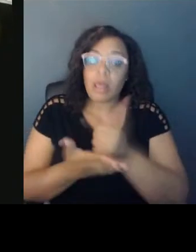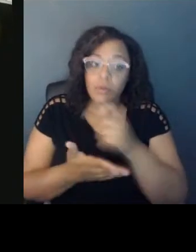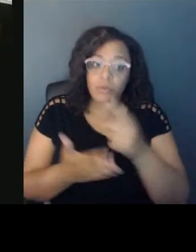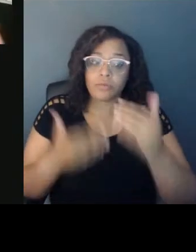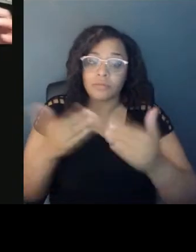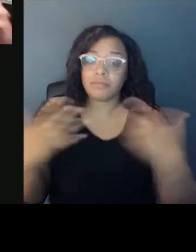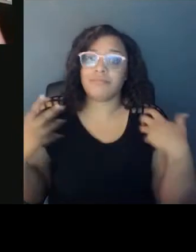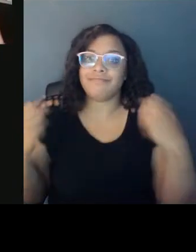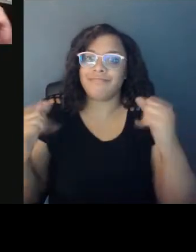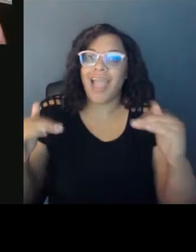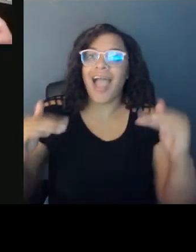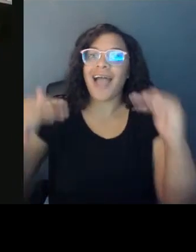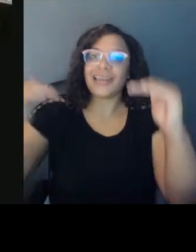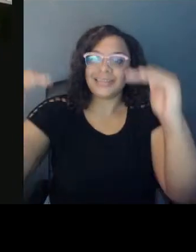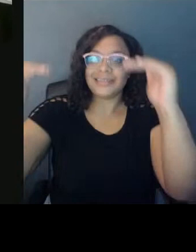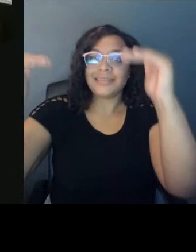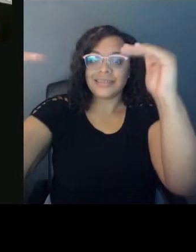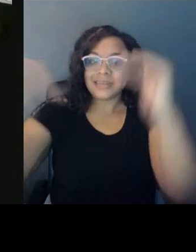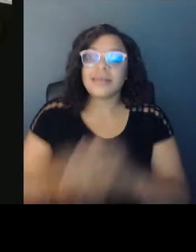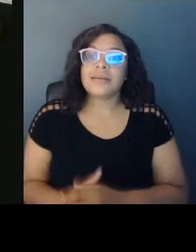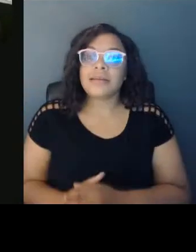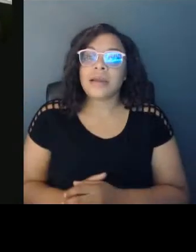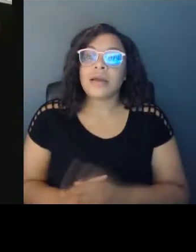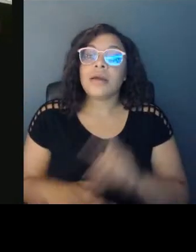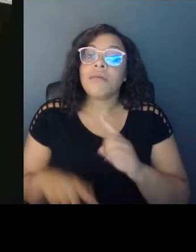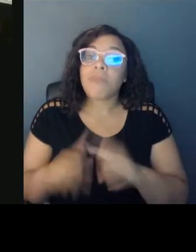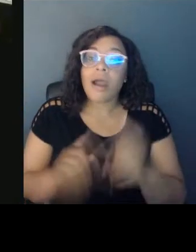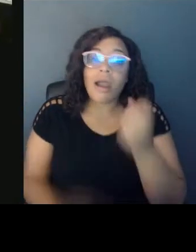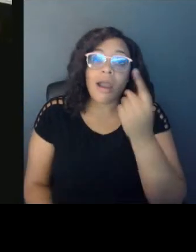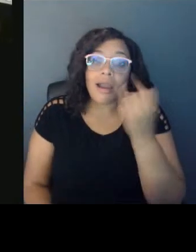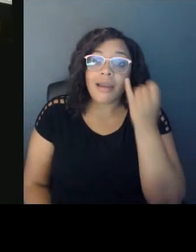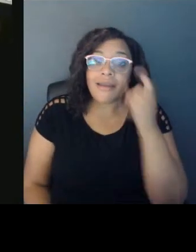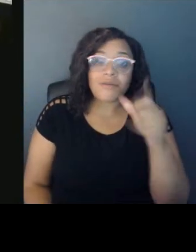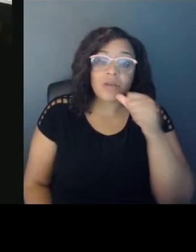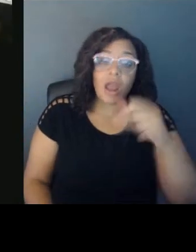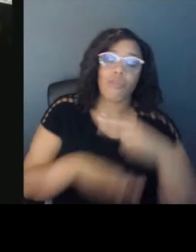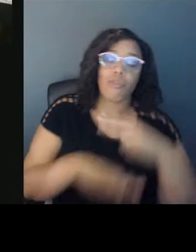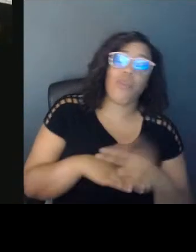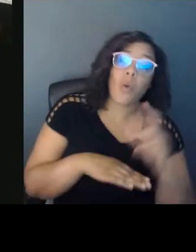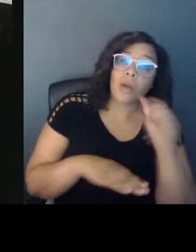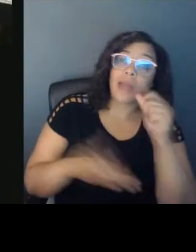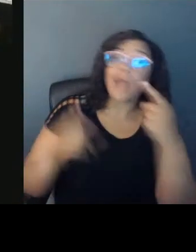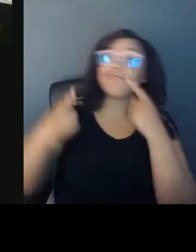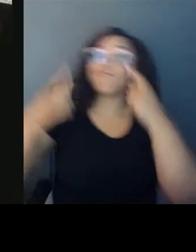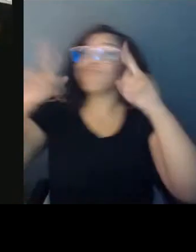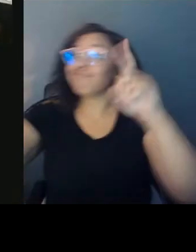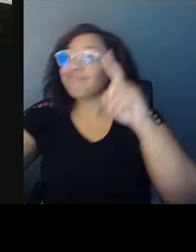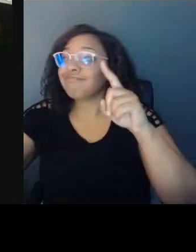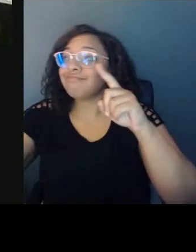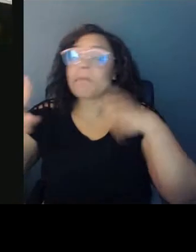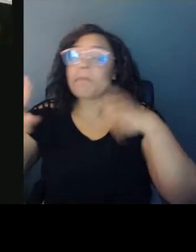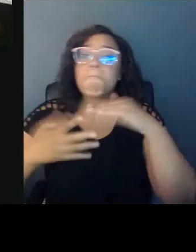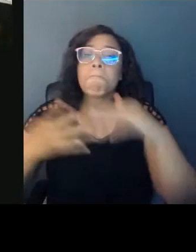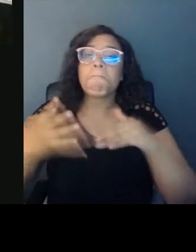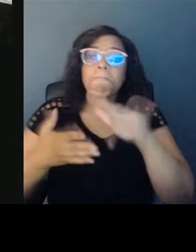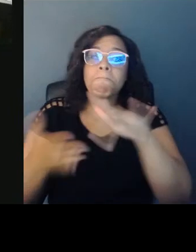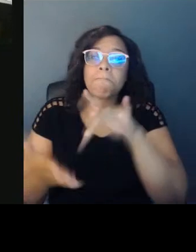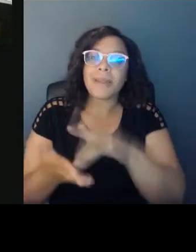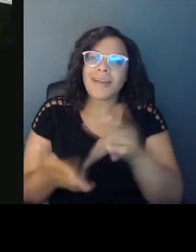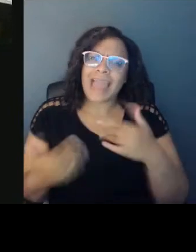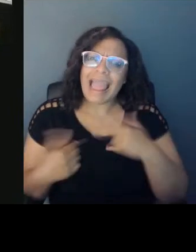there. But even when you're not in either one of those spaces, you have partners, you have people, you've got